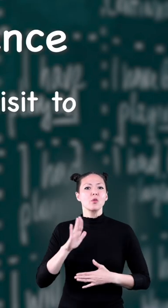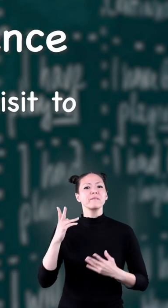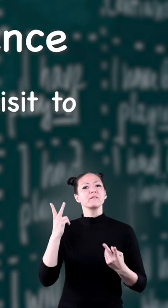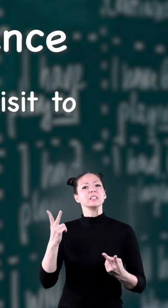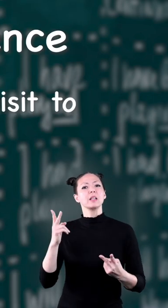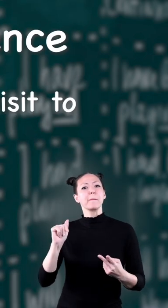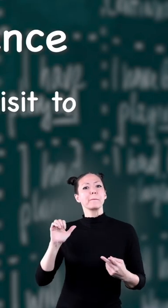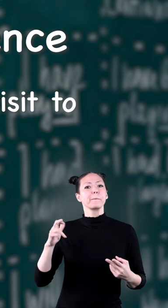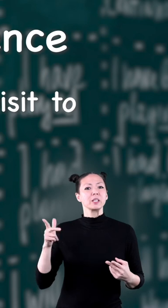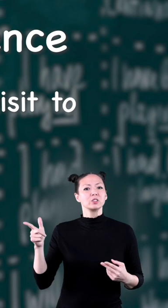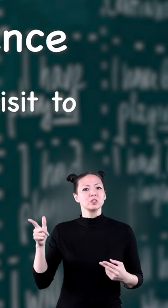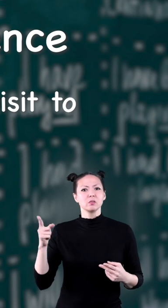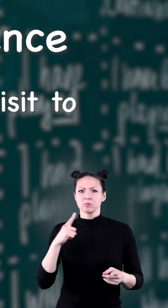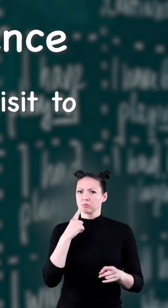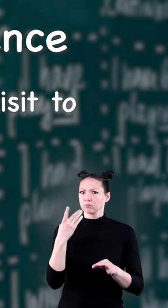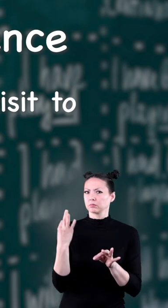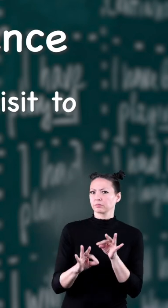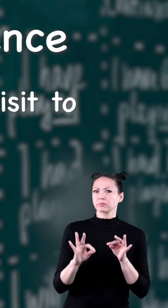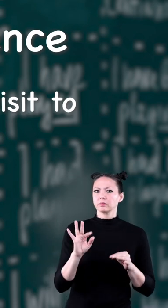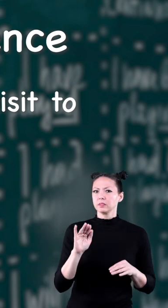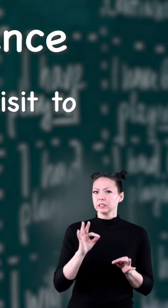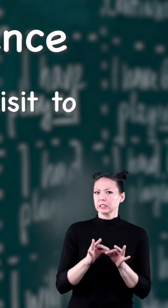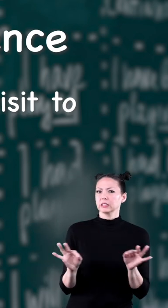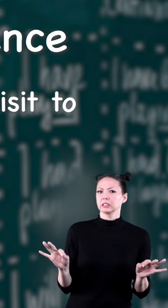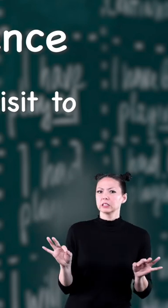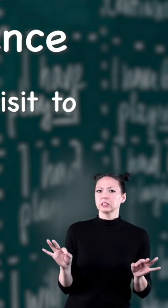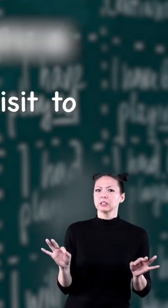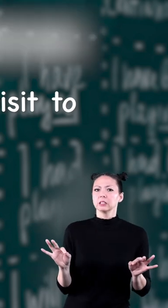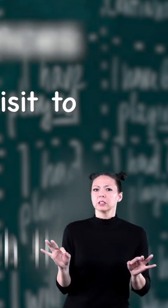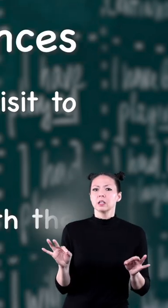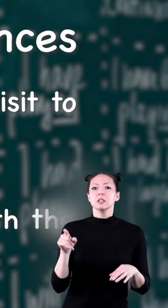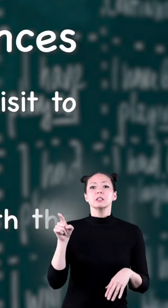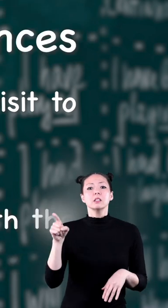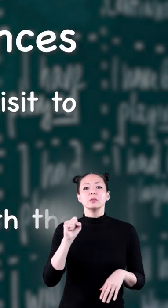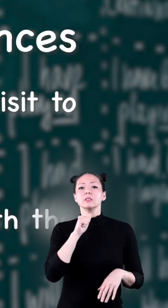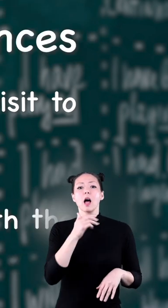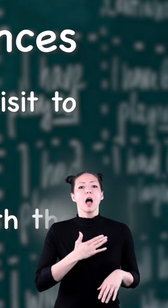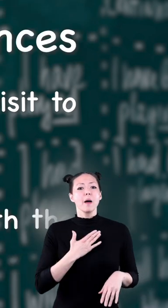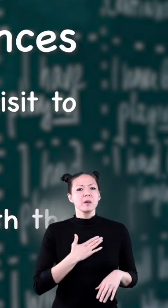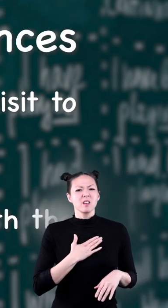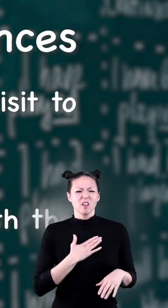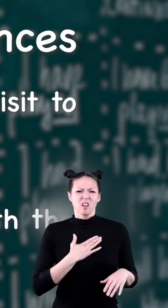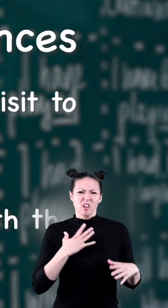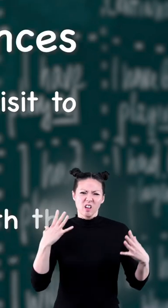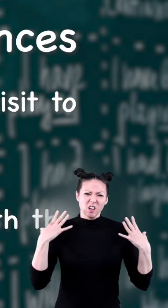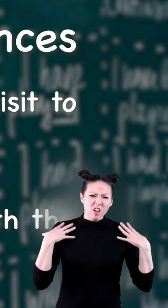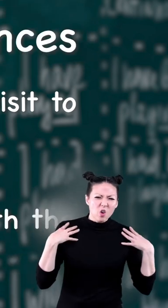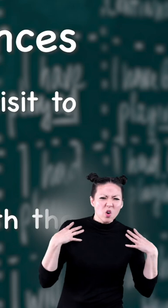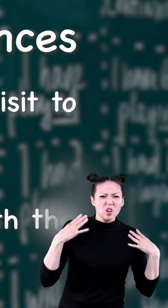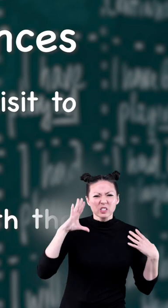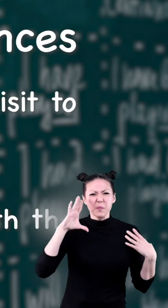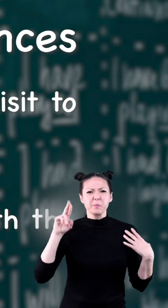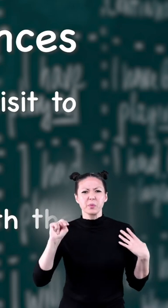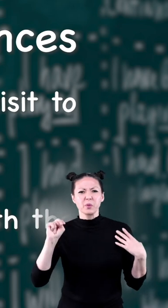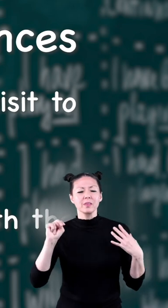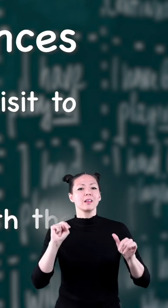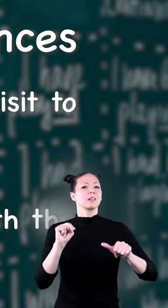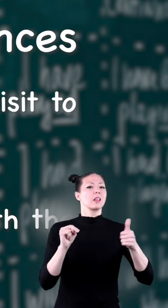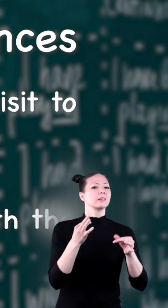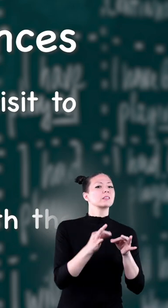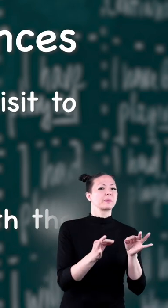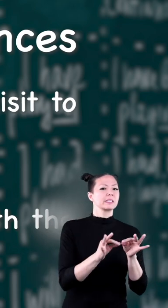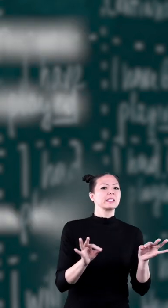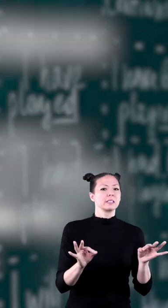enjoyed her visit to the beach is one simple sentence and she was not happy with the painful sunburn is another